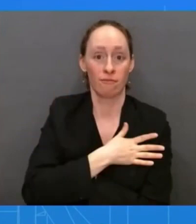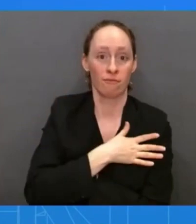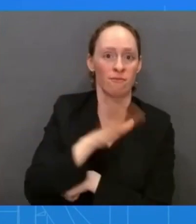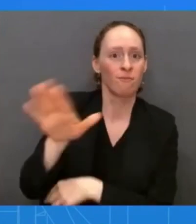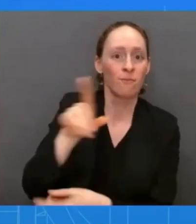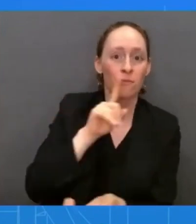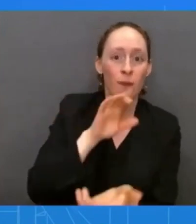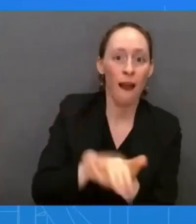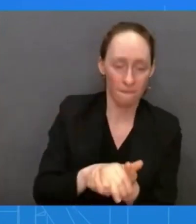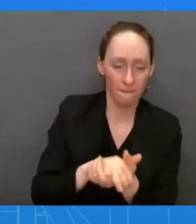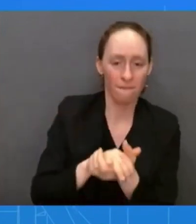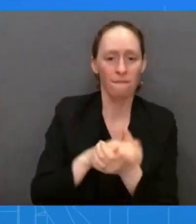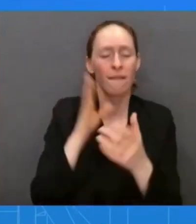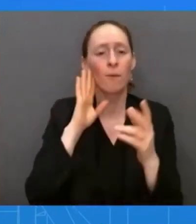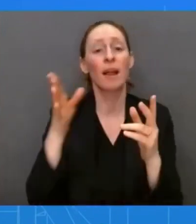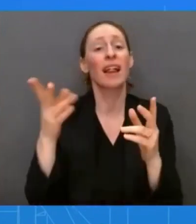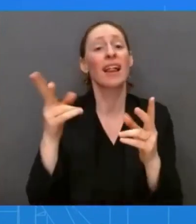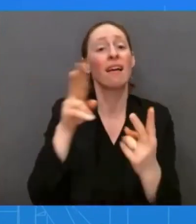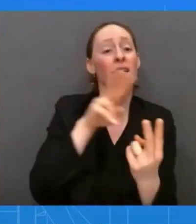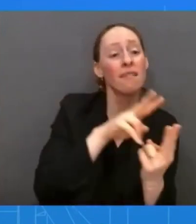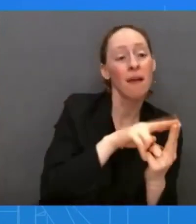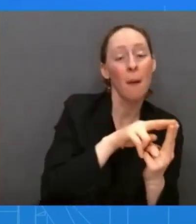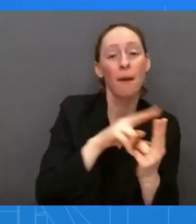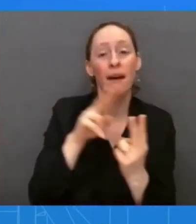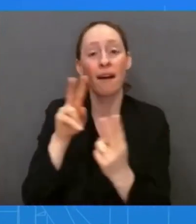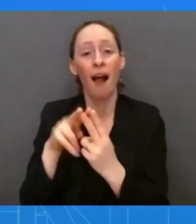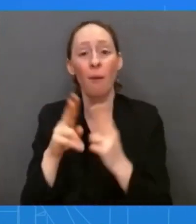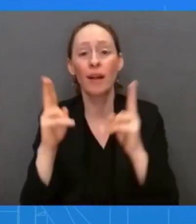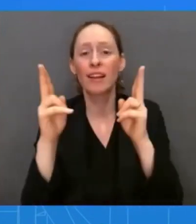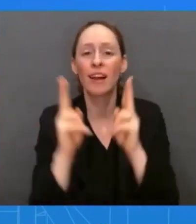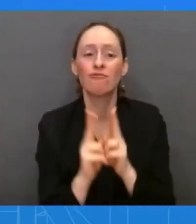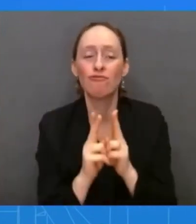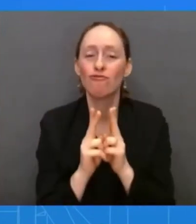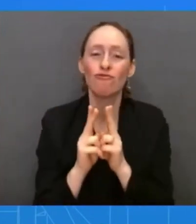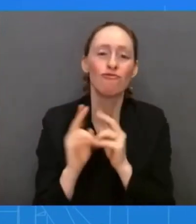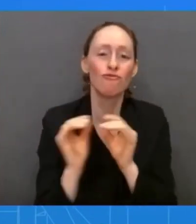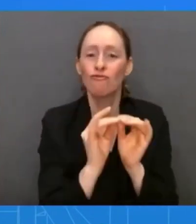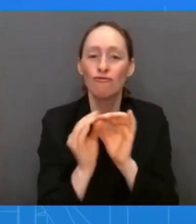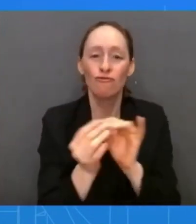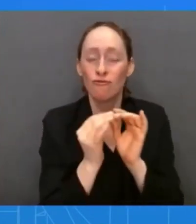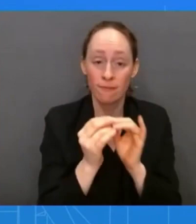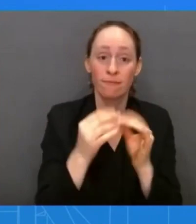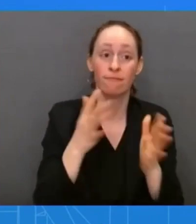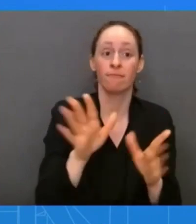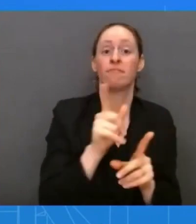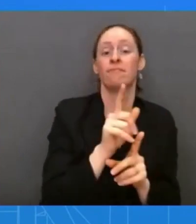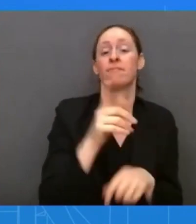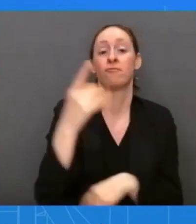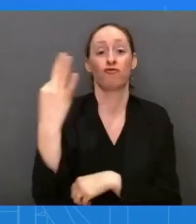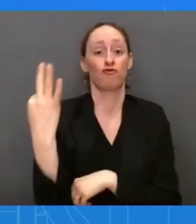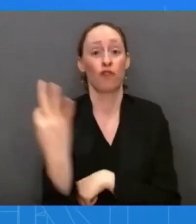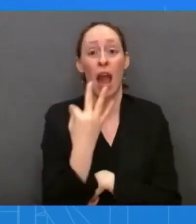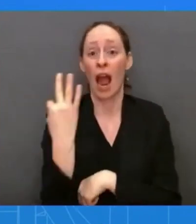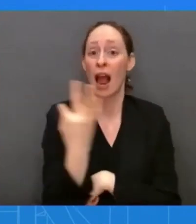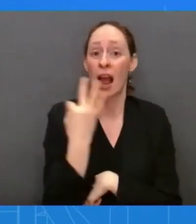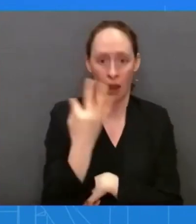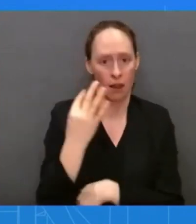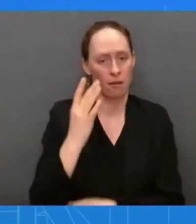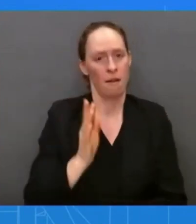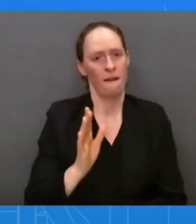President will participate in a bilateral meeting, of course, with Prime Minister Trudeau and his team, during which he will absolutely